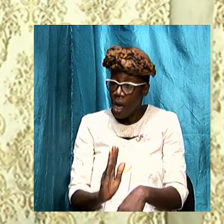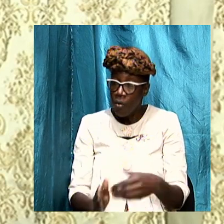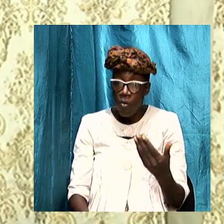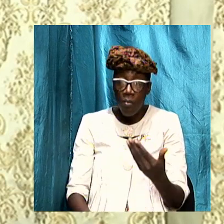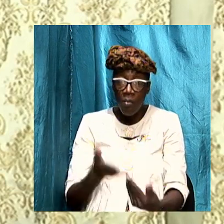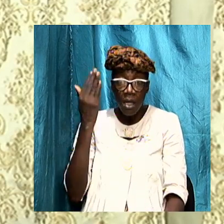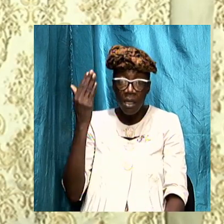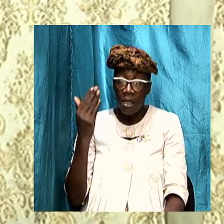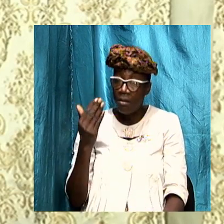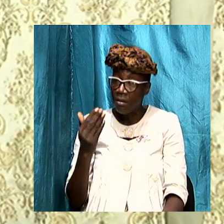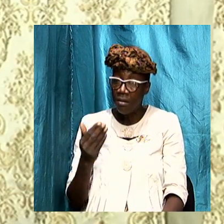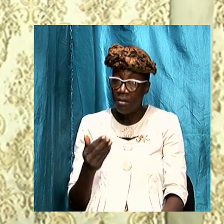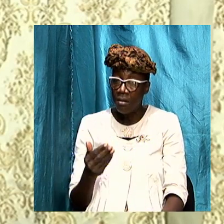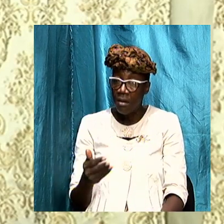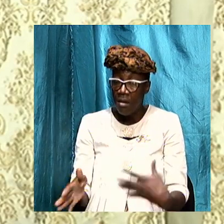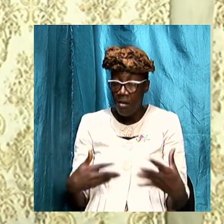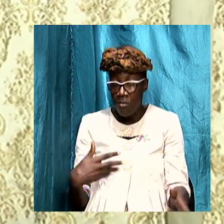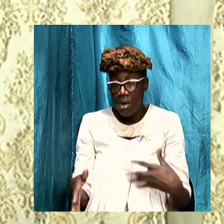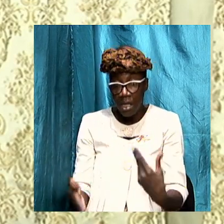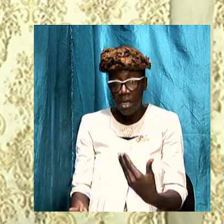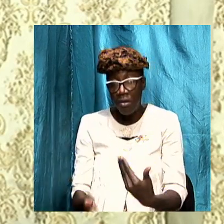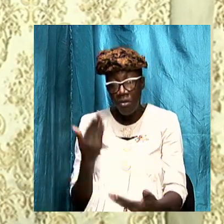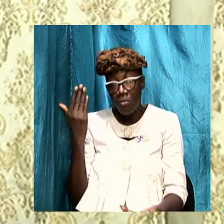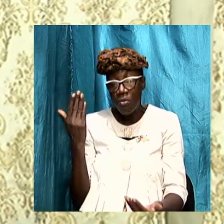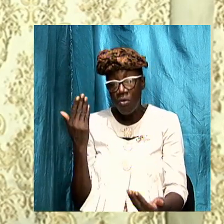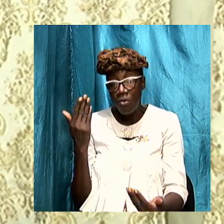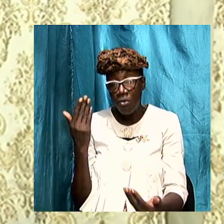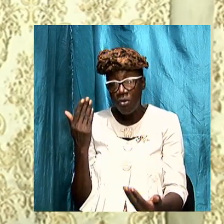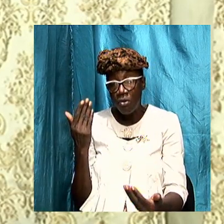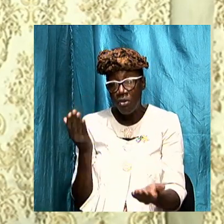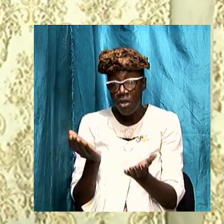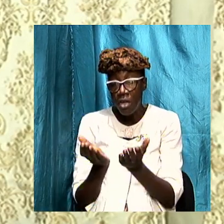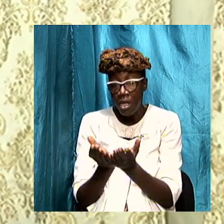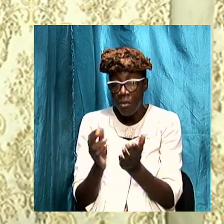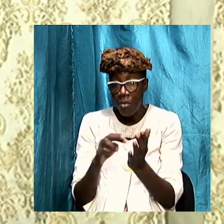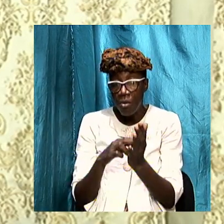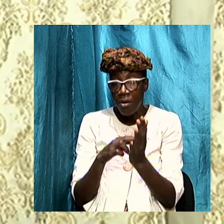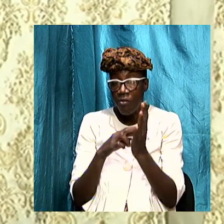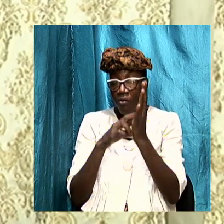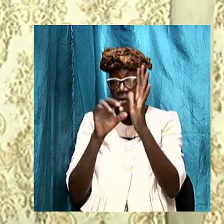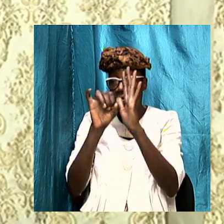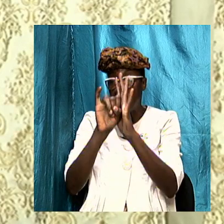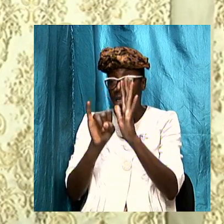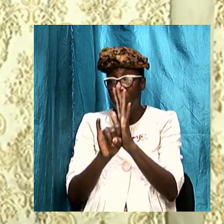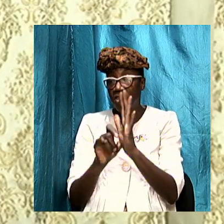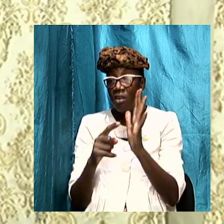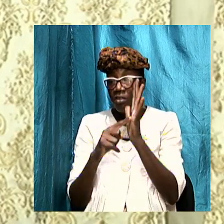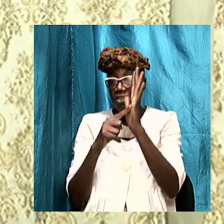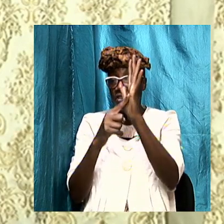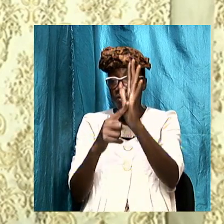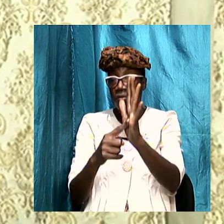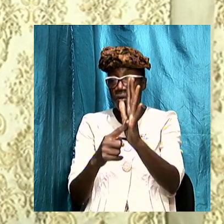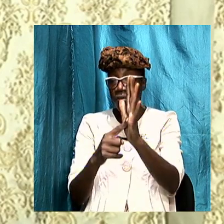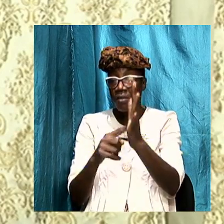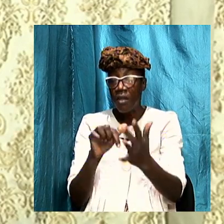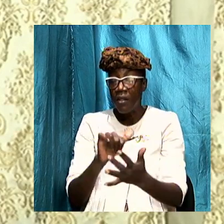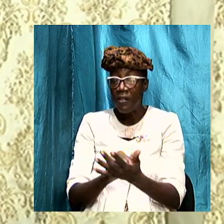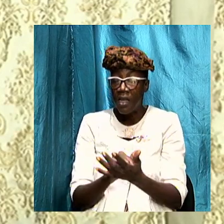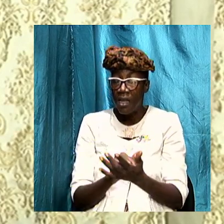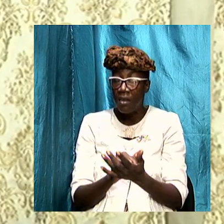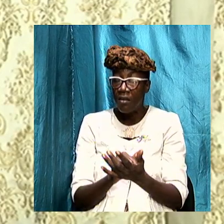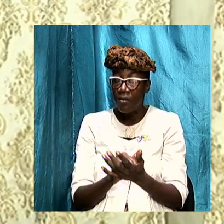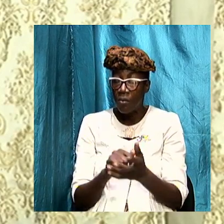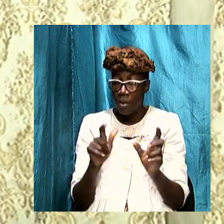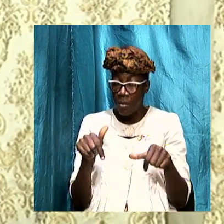so the book of revelation is going to show us beloved that we must